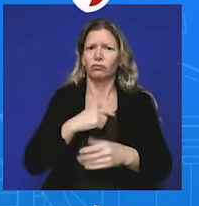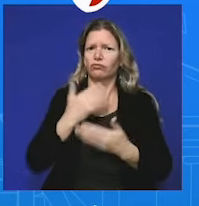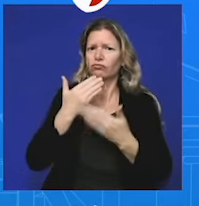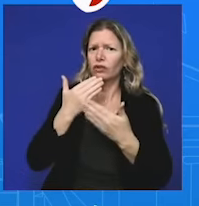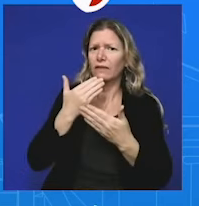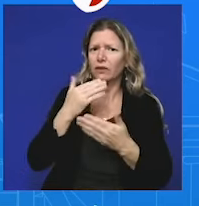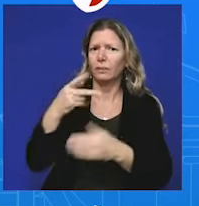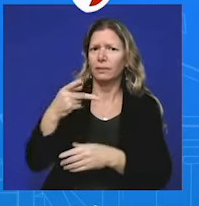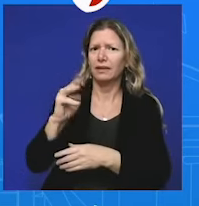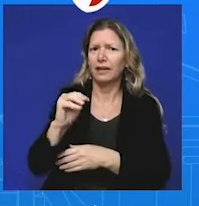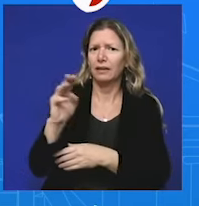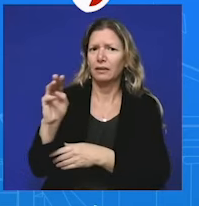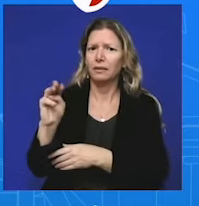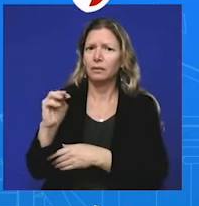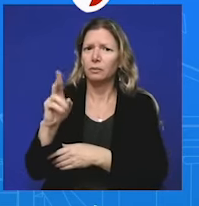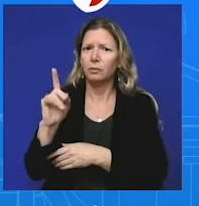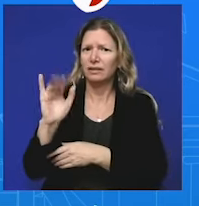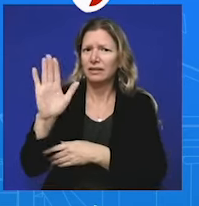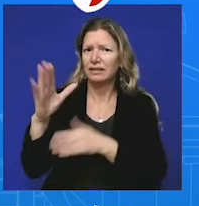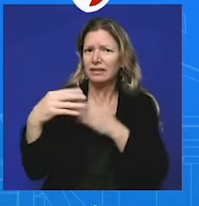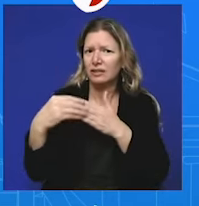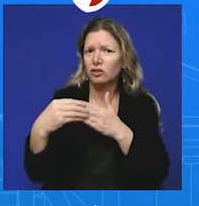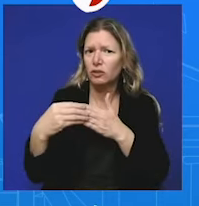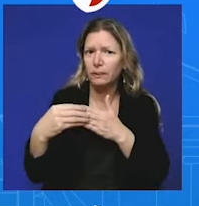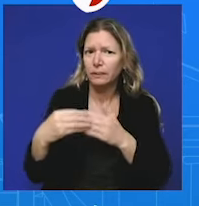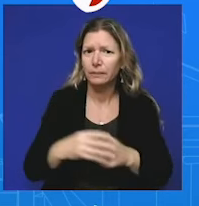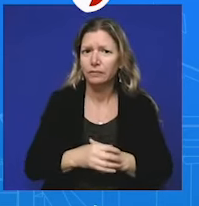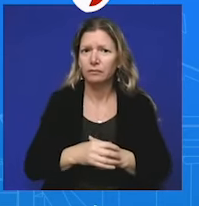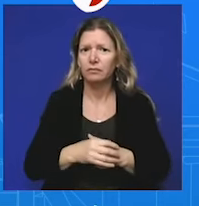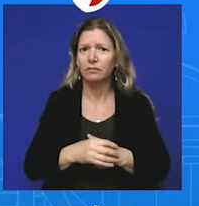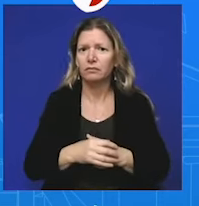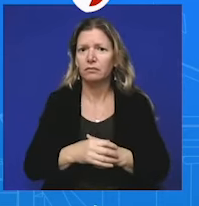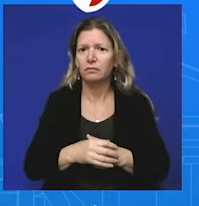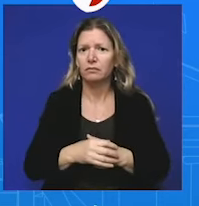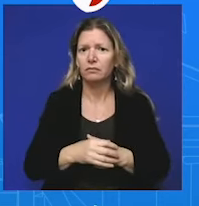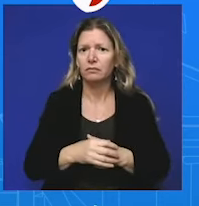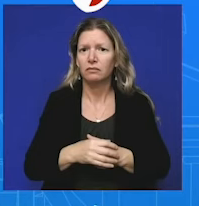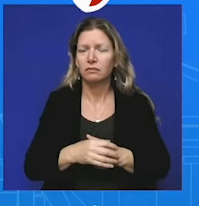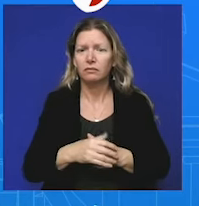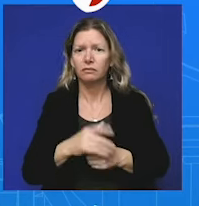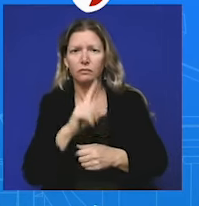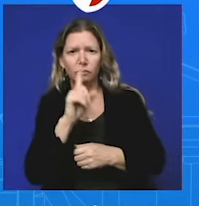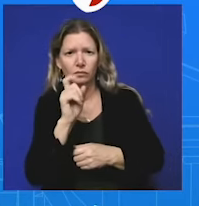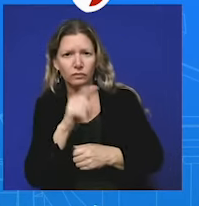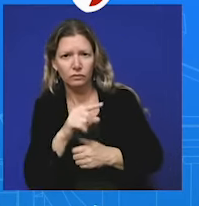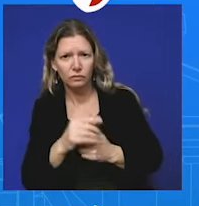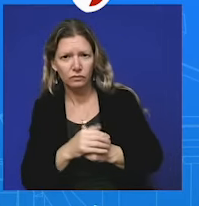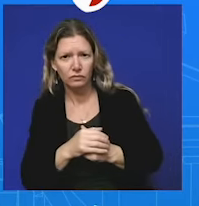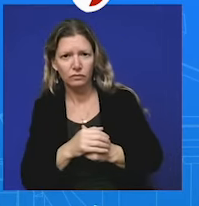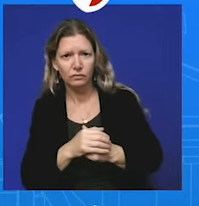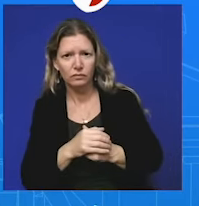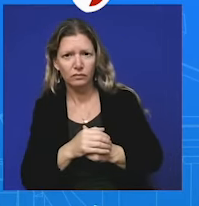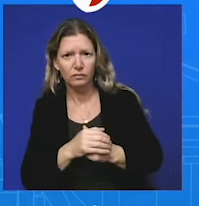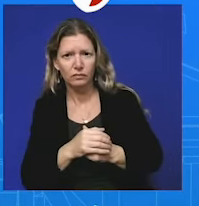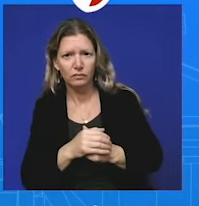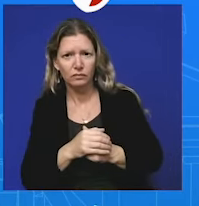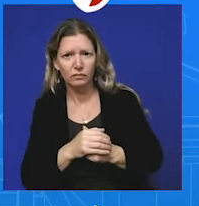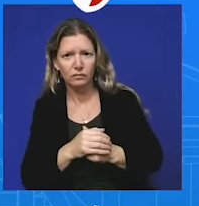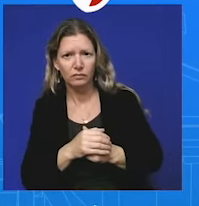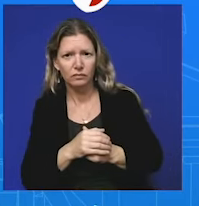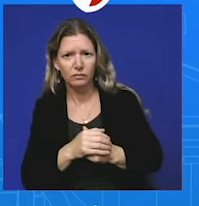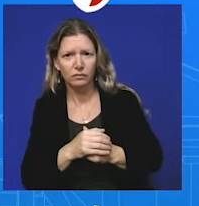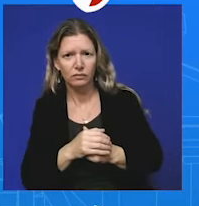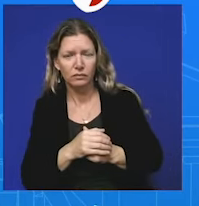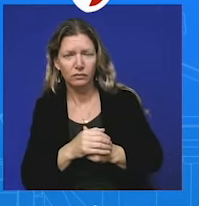that two of his Quad partners, India and Japan, are xenophobic? I mean, look, Karine already dealt with this one. I mean, the president was